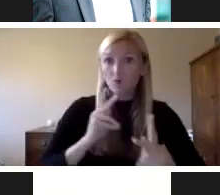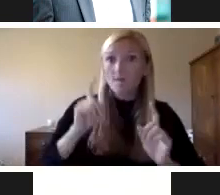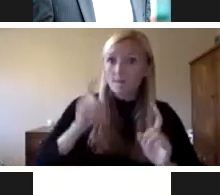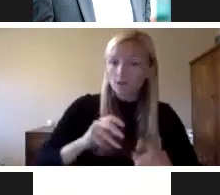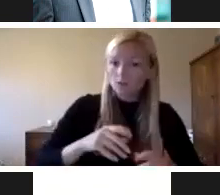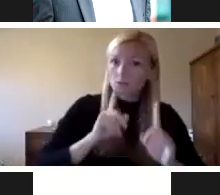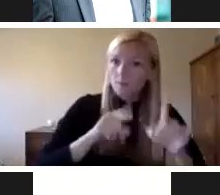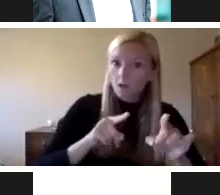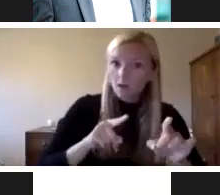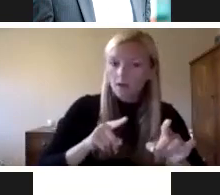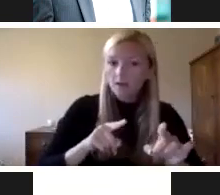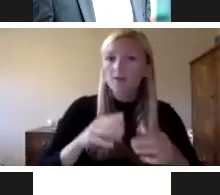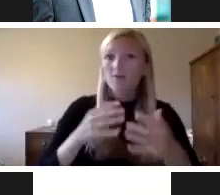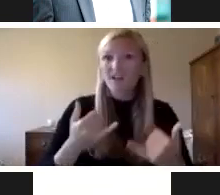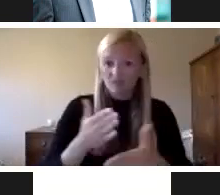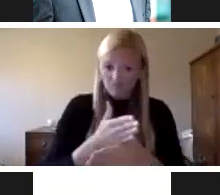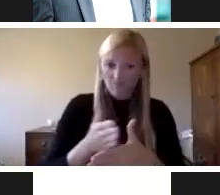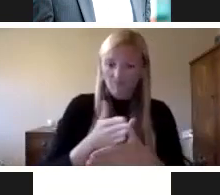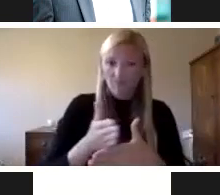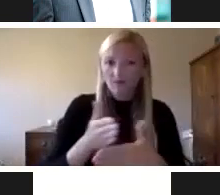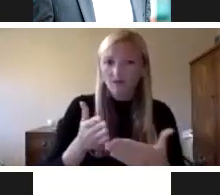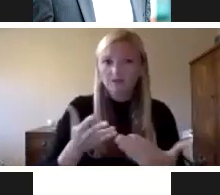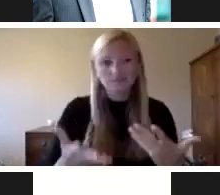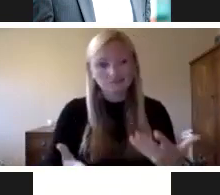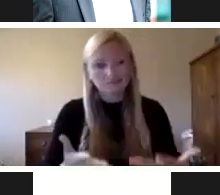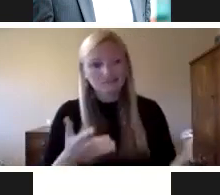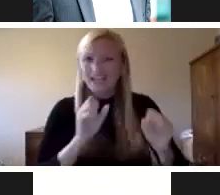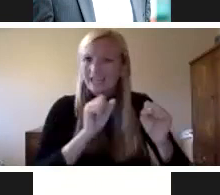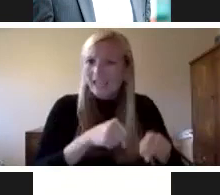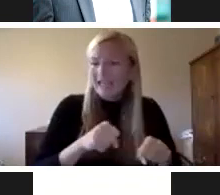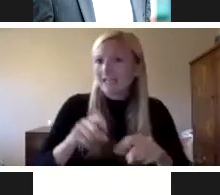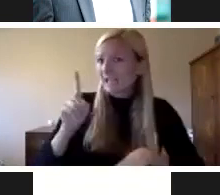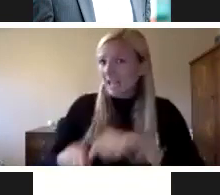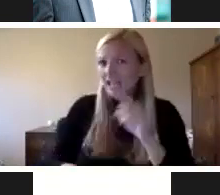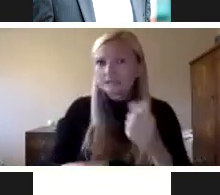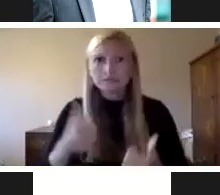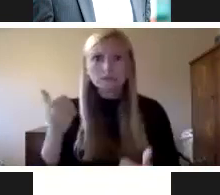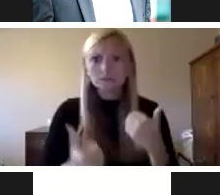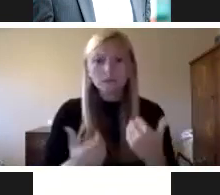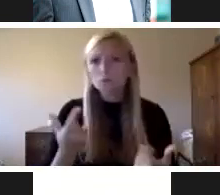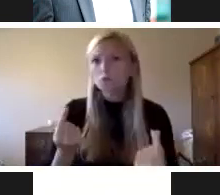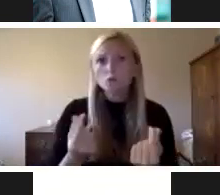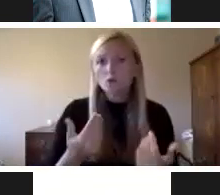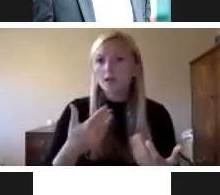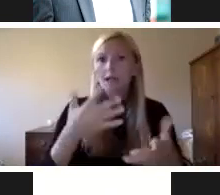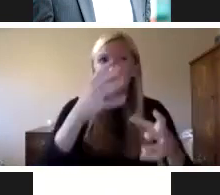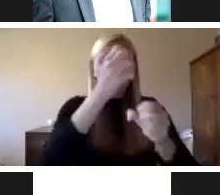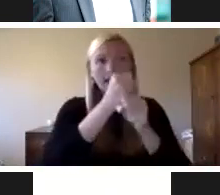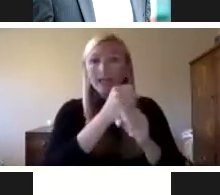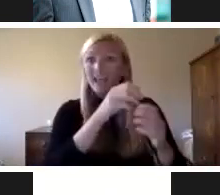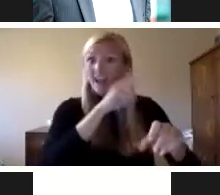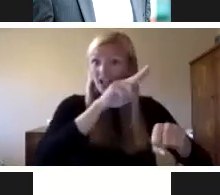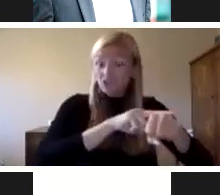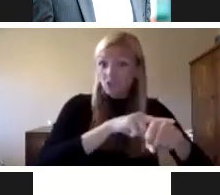in this state of intermediate recovery. We're sort of in a quasi, can we, can't we, being driven by directives that come from a national level and a state level,